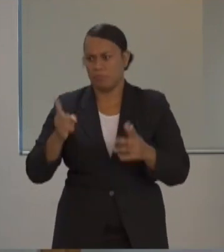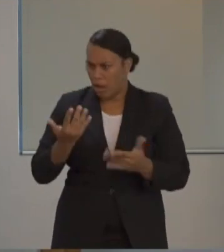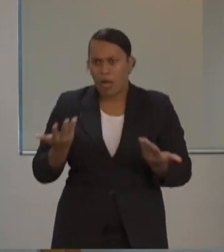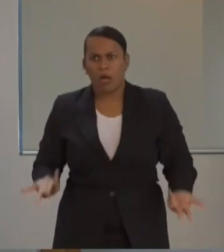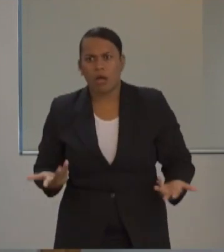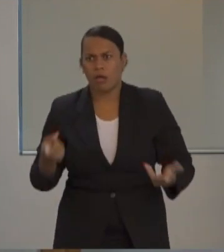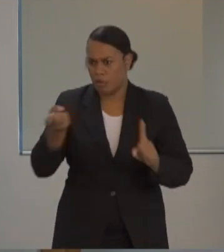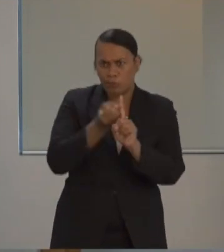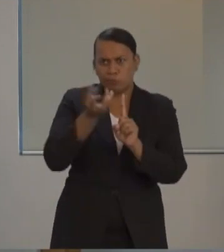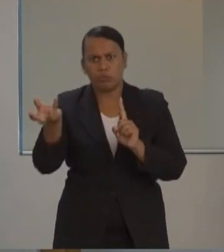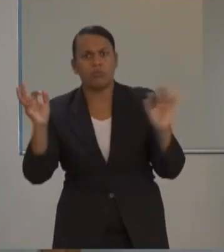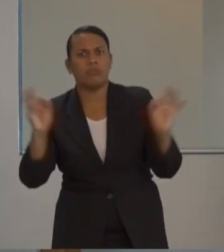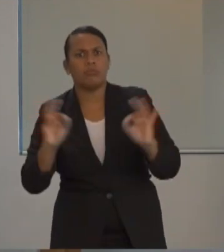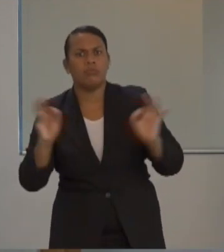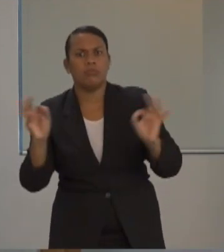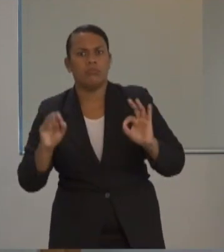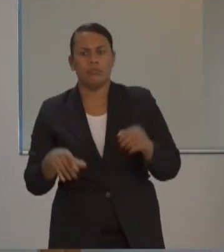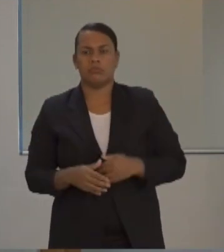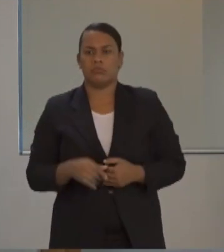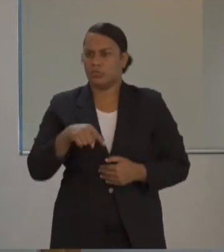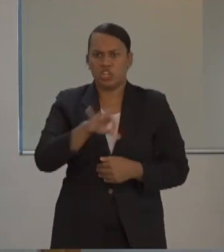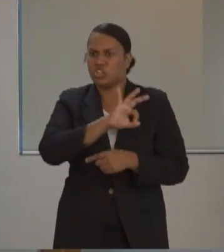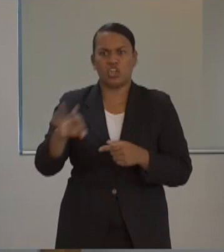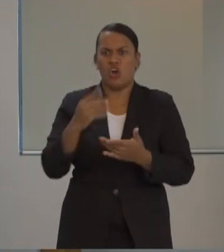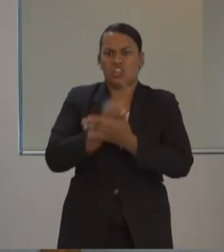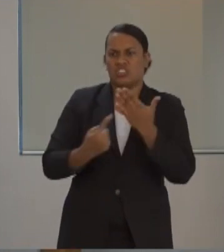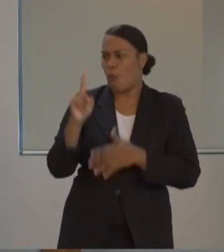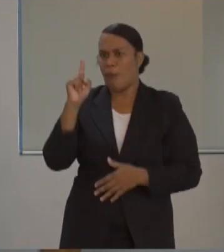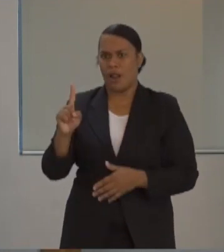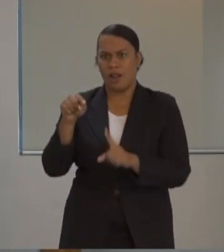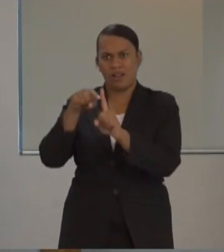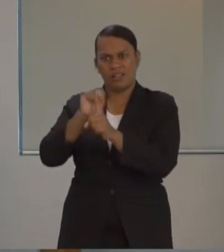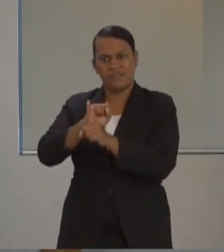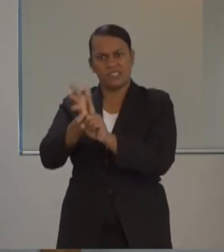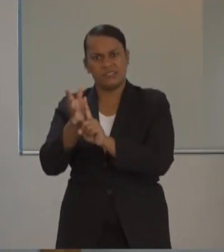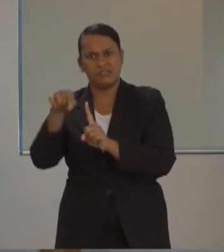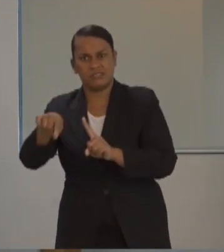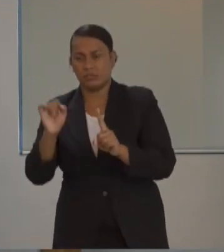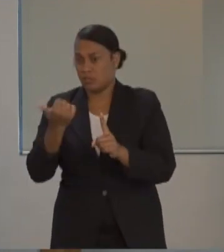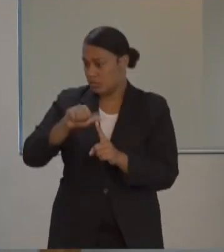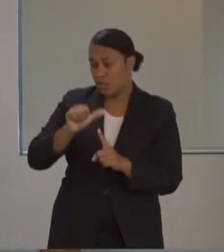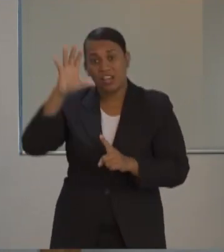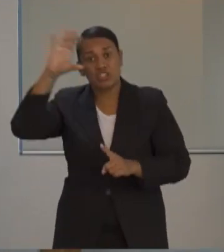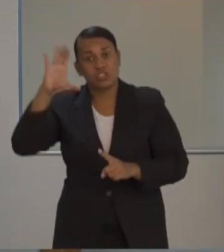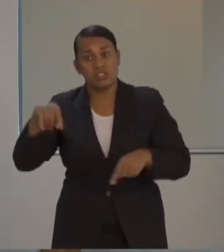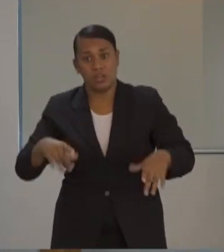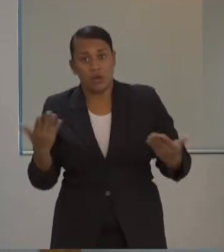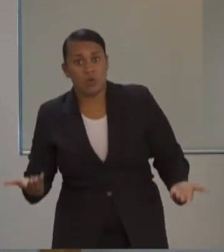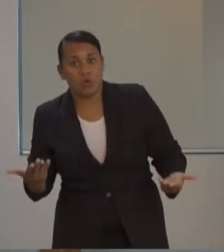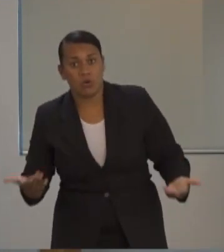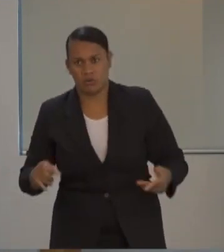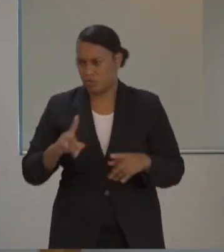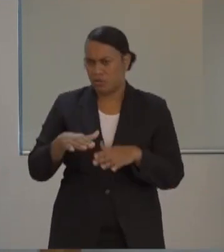She was certainly not the only unconfirmed coronavirus case in the country. This is a complex and contagious